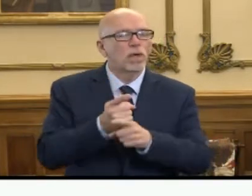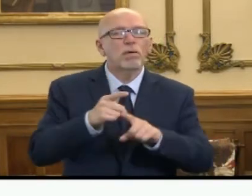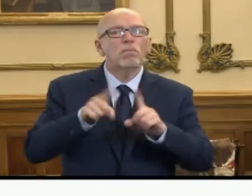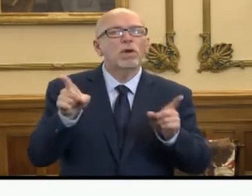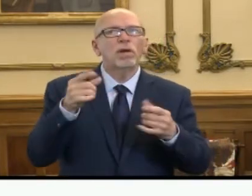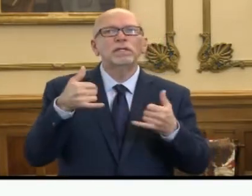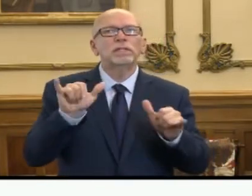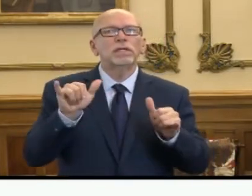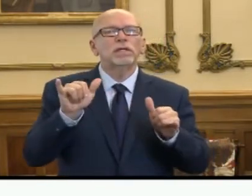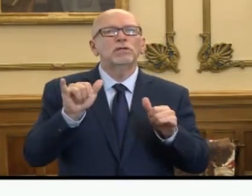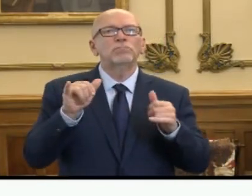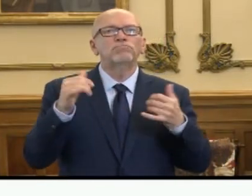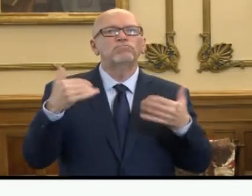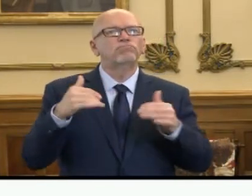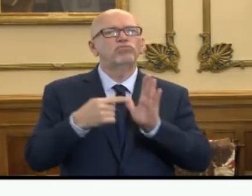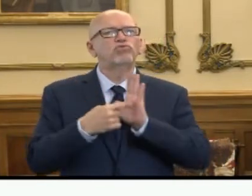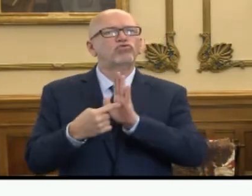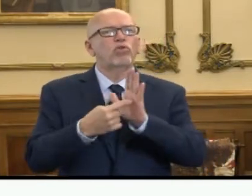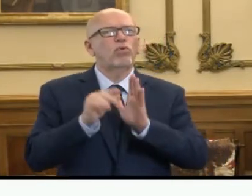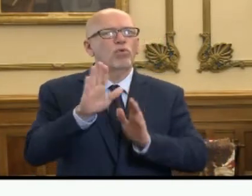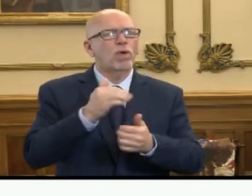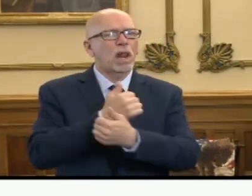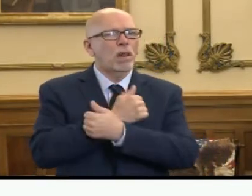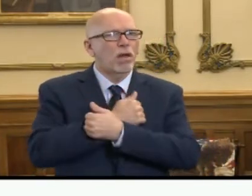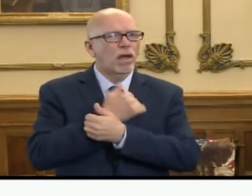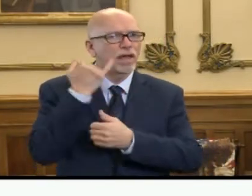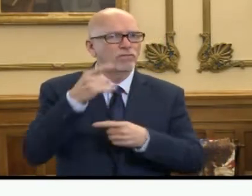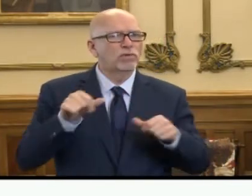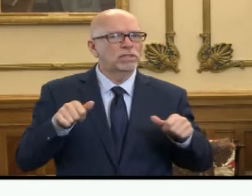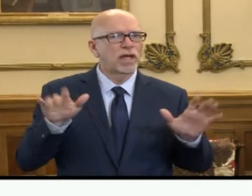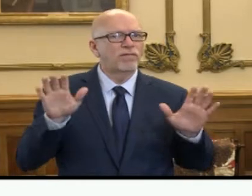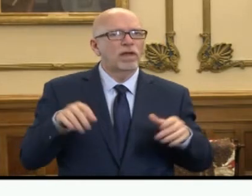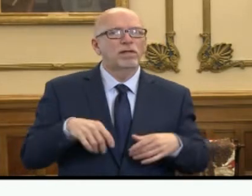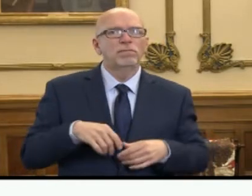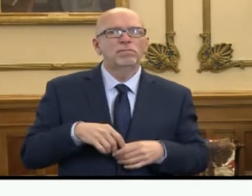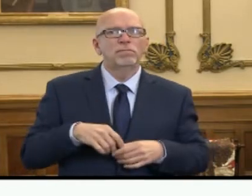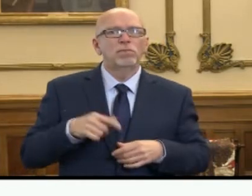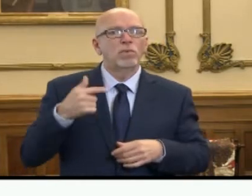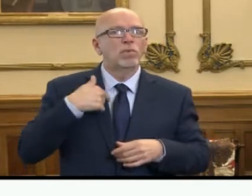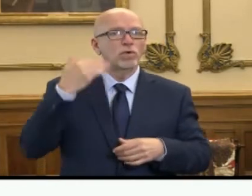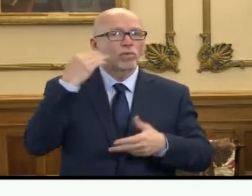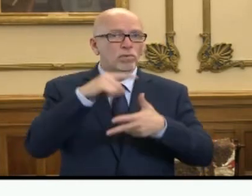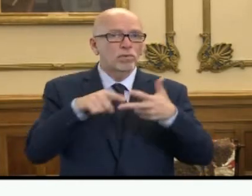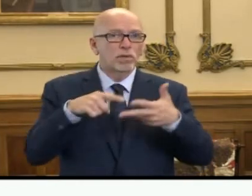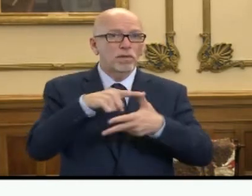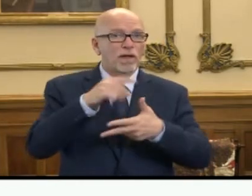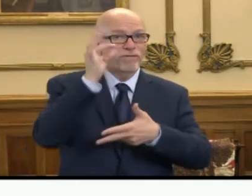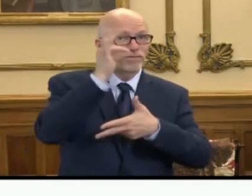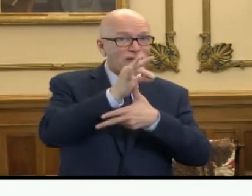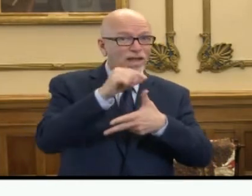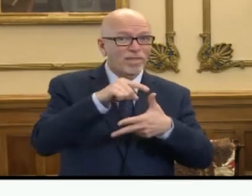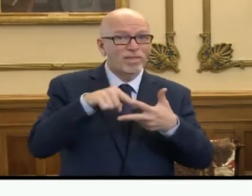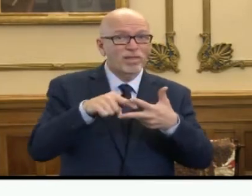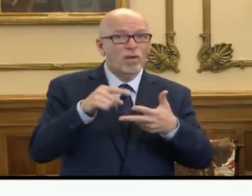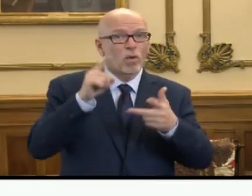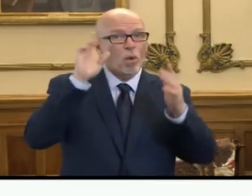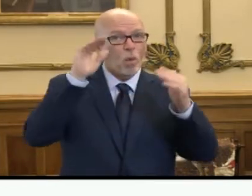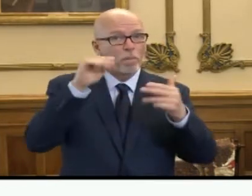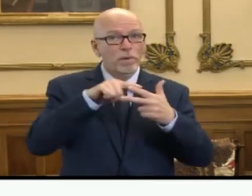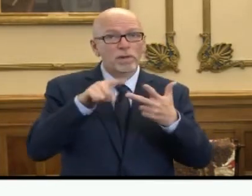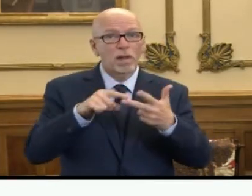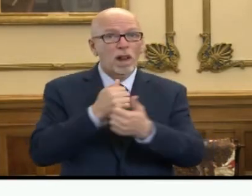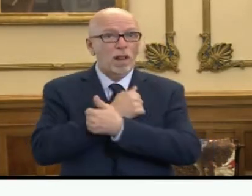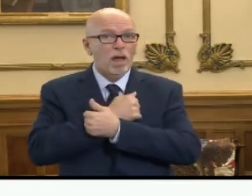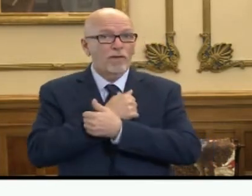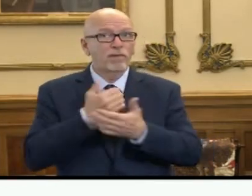demonstration of love. And yes, we know that among these three, faith, hope, and love, the greatest of them all is love.